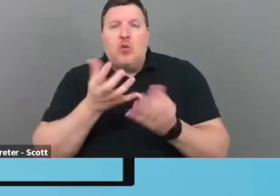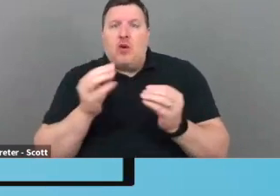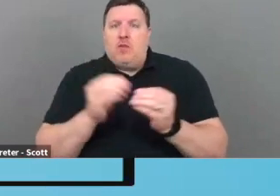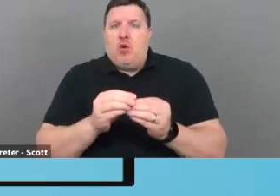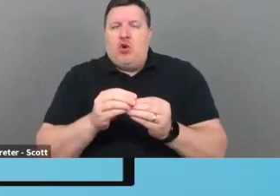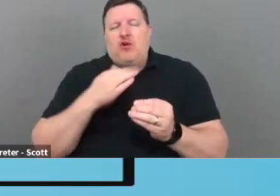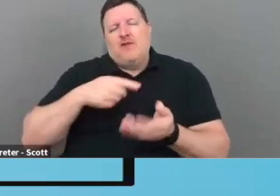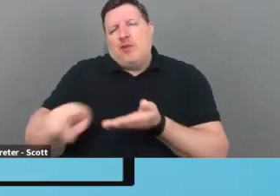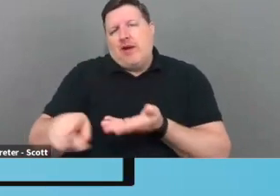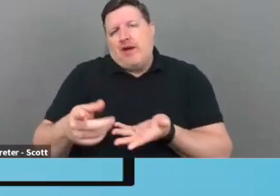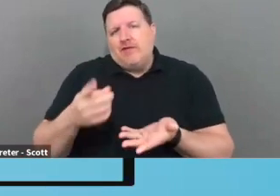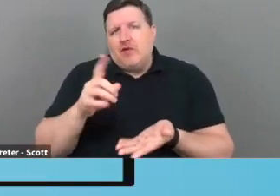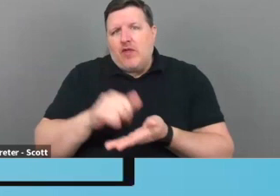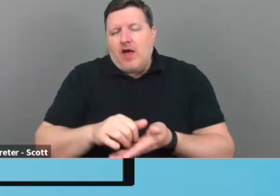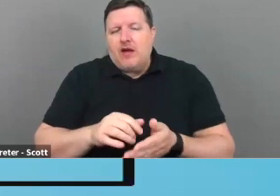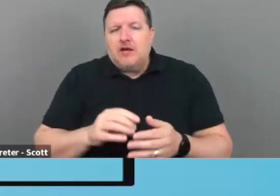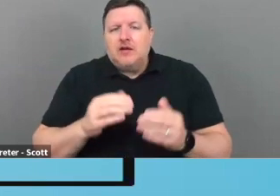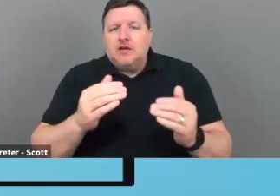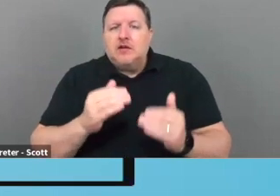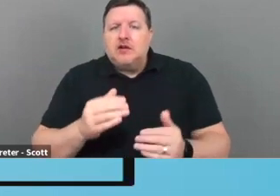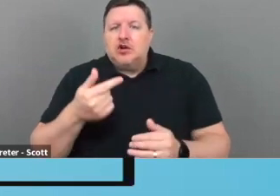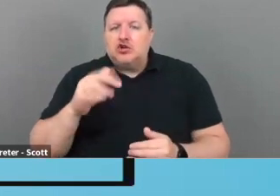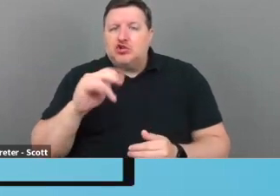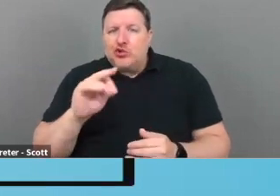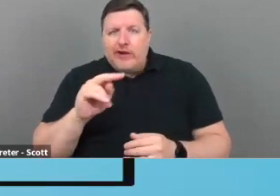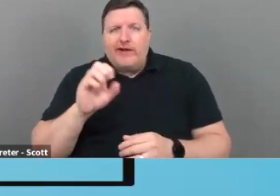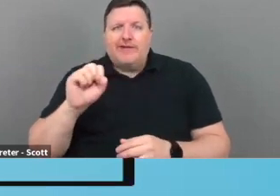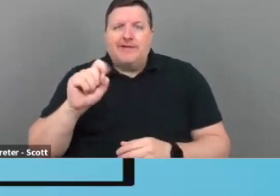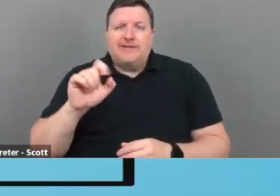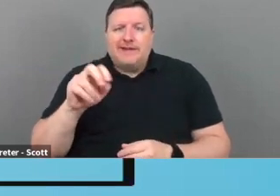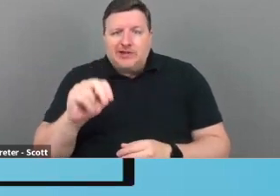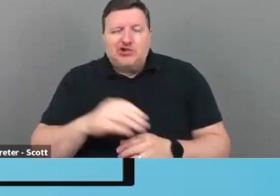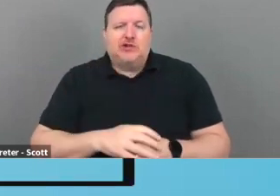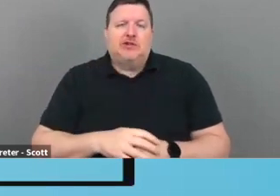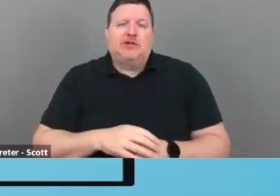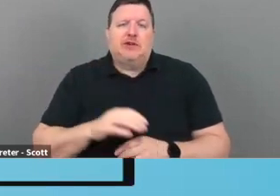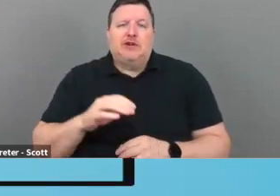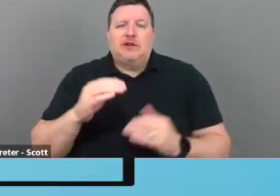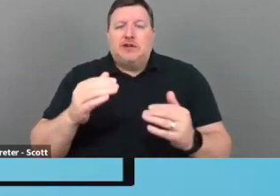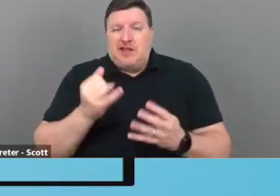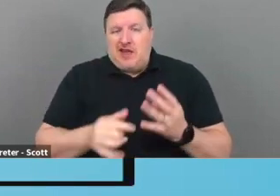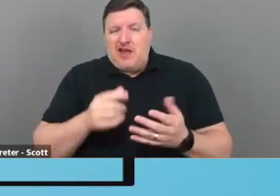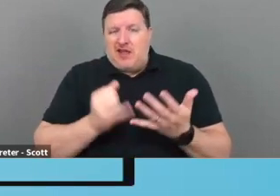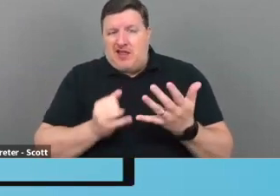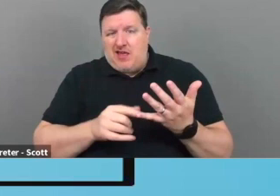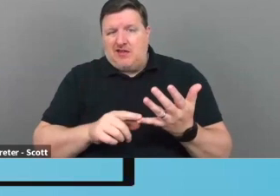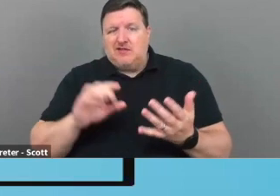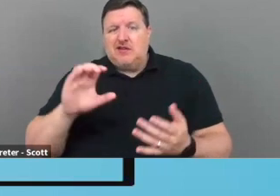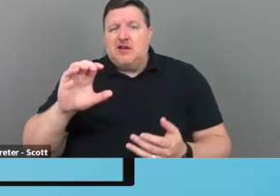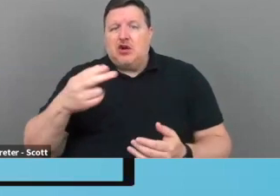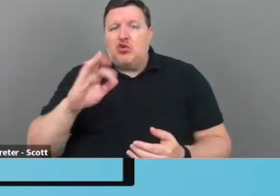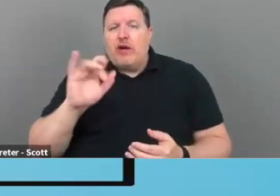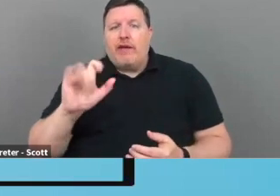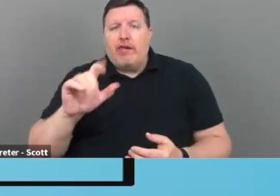have a paid subscription. There's grant station. There's chronicle of philanthropy, chronicle of philanthropy. You can get a